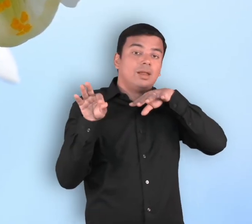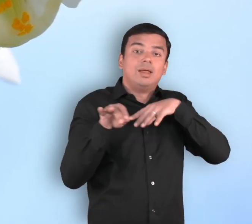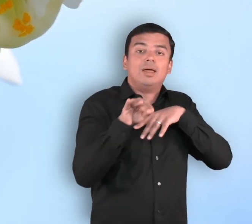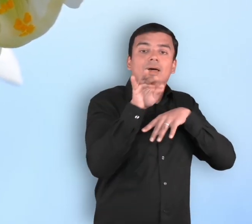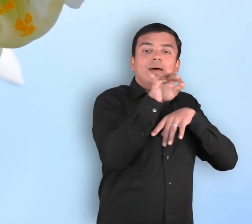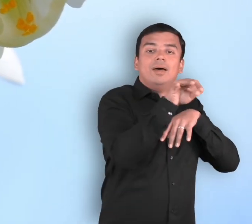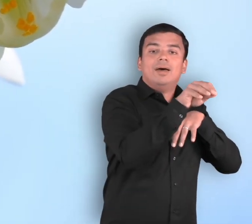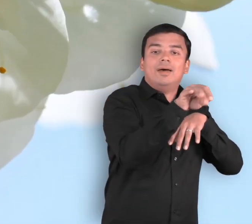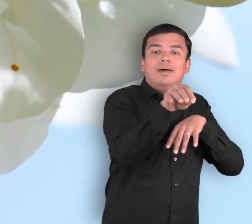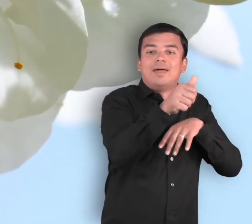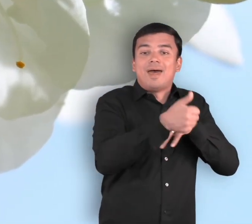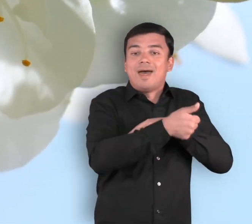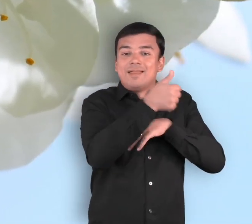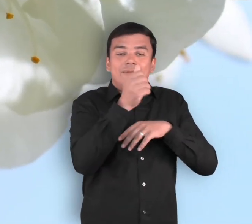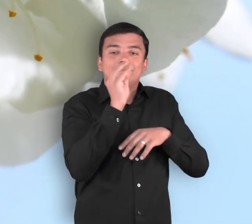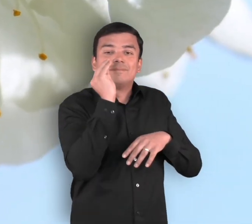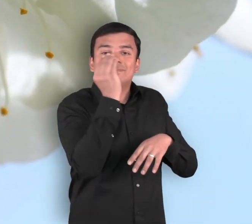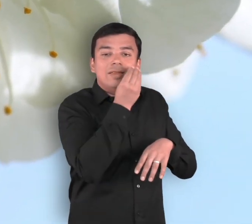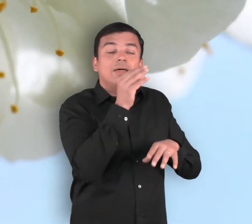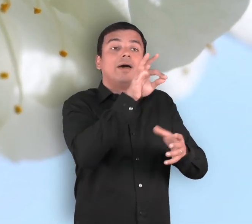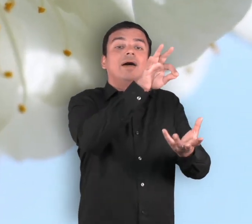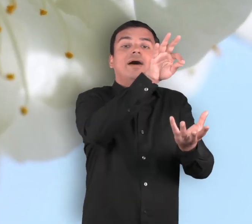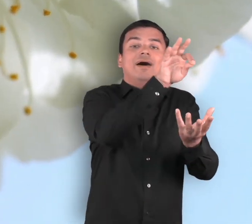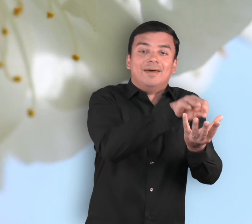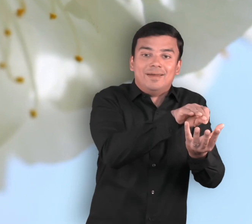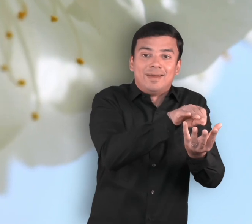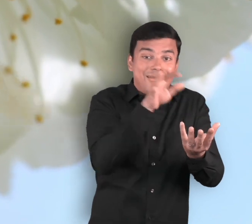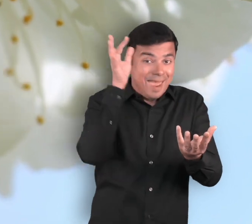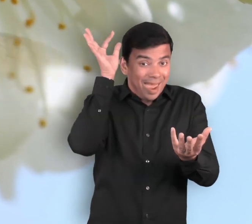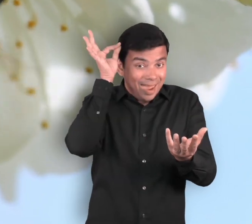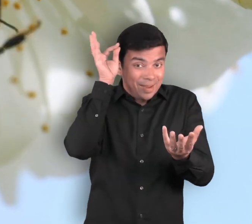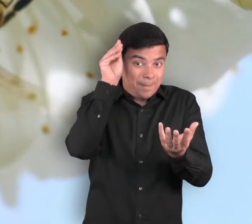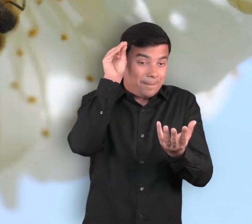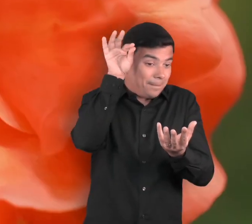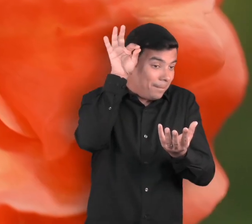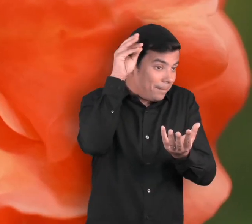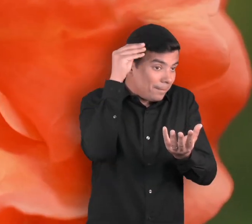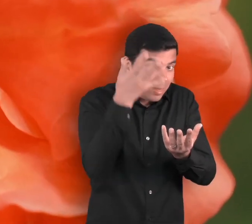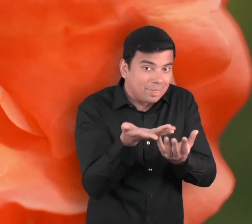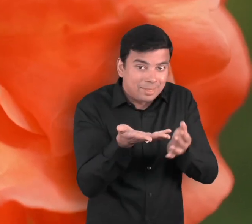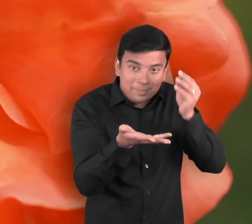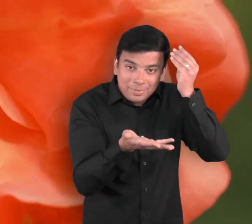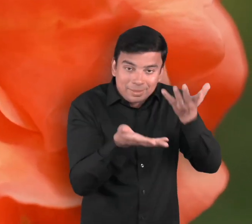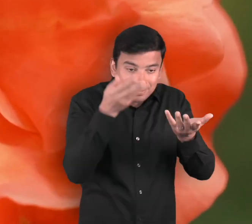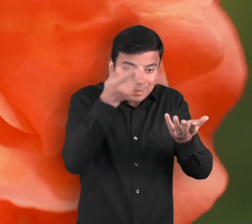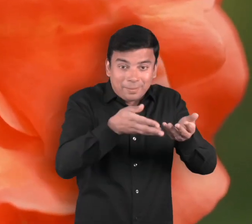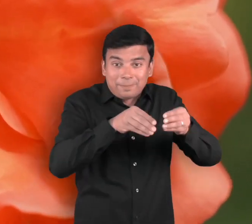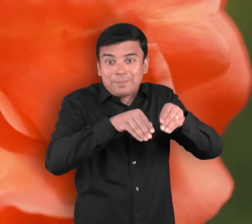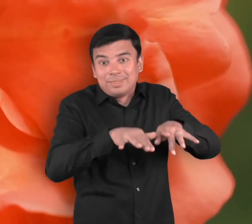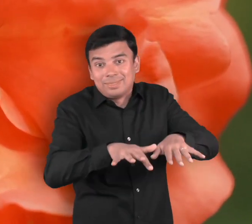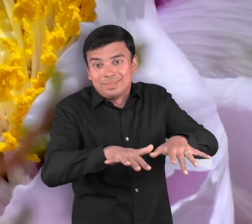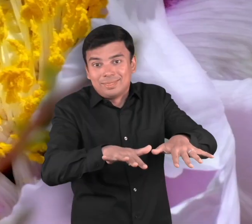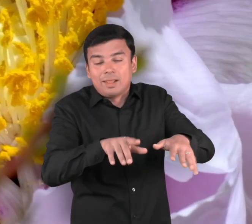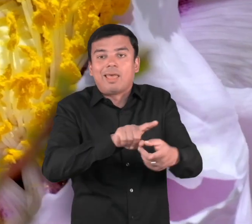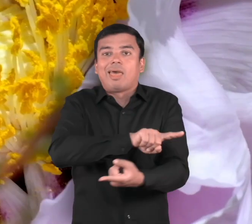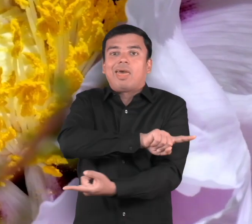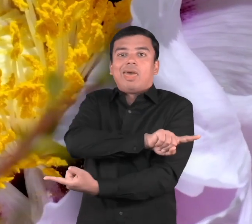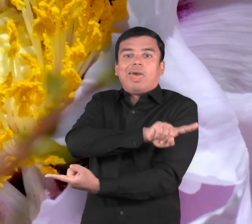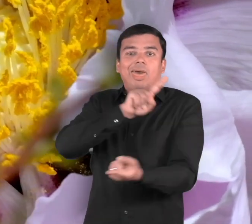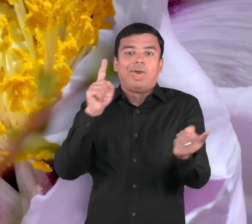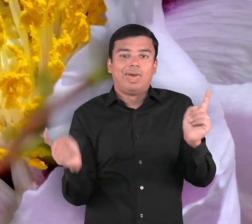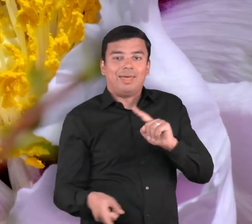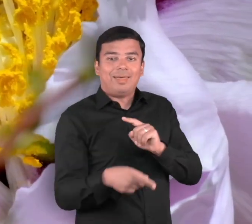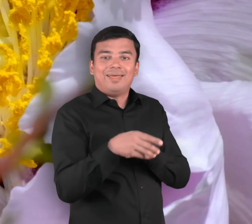destination and lands on another flower. When it lands, pollen is distributed, or given out,